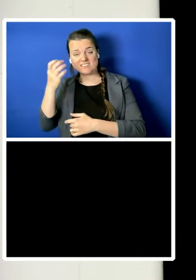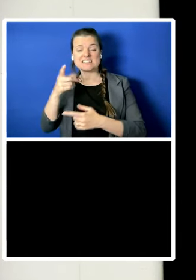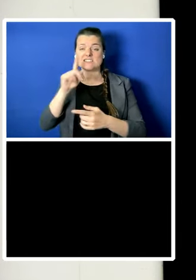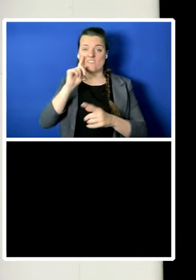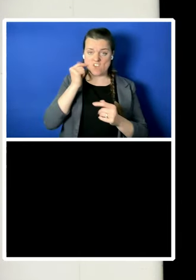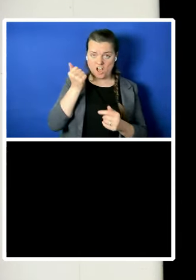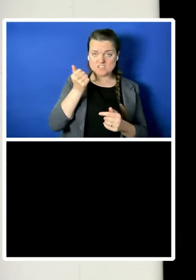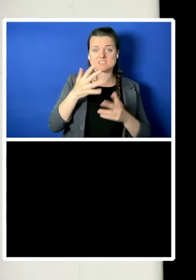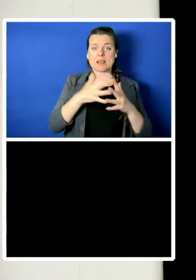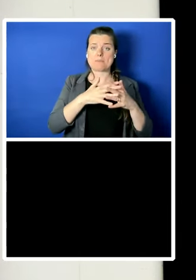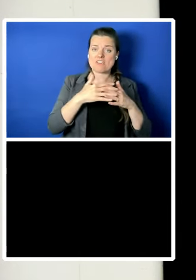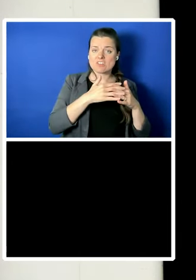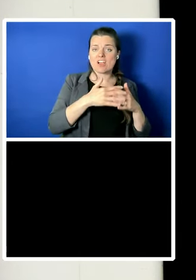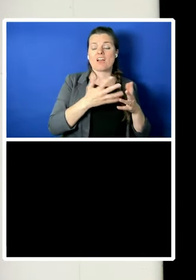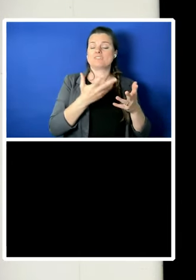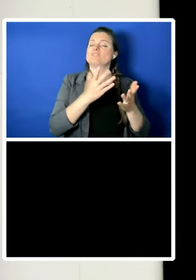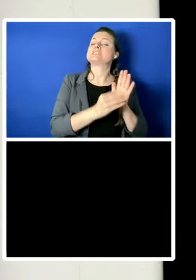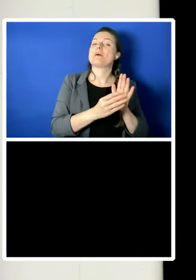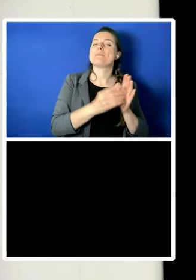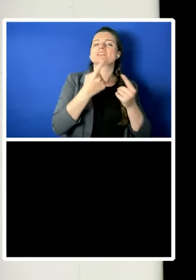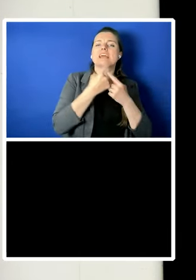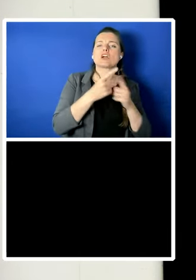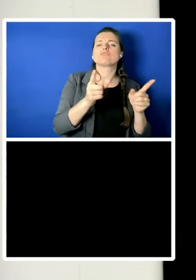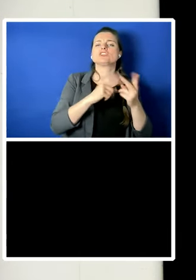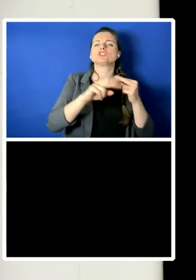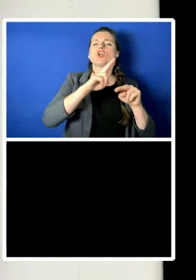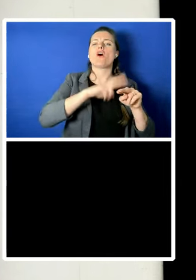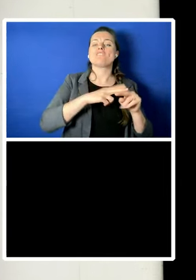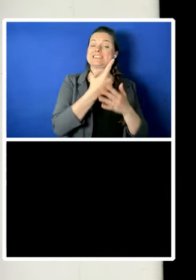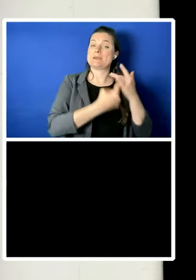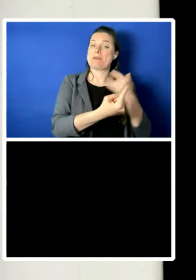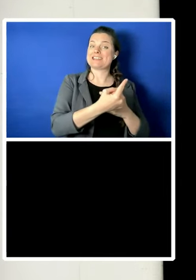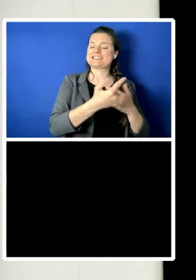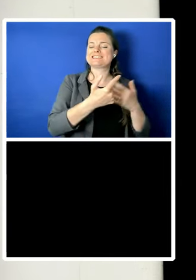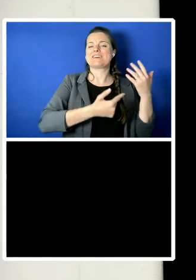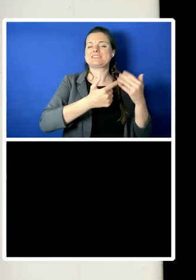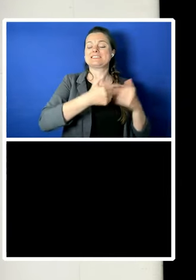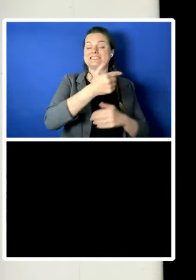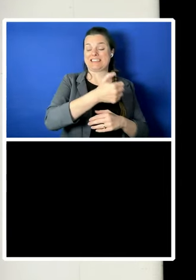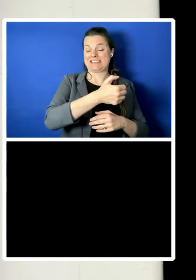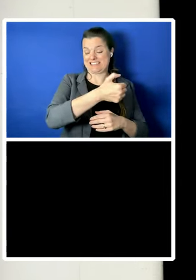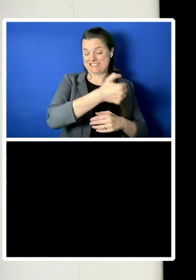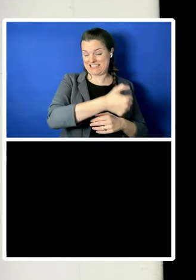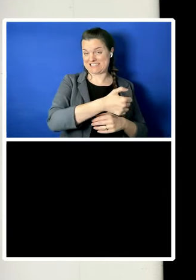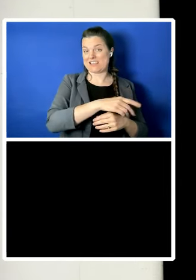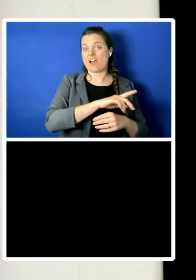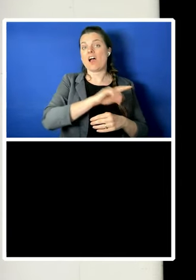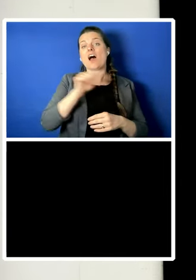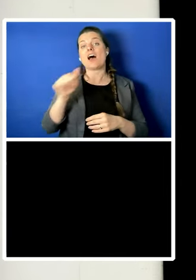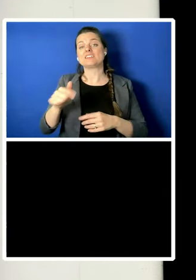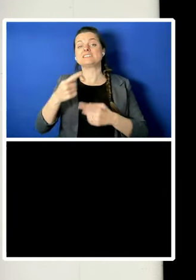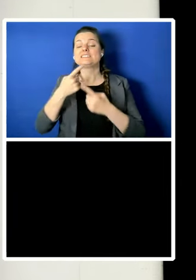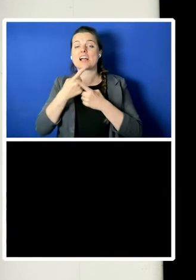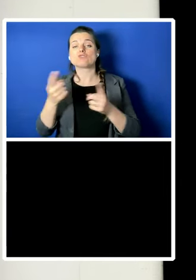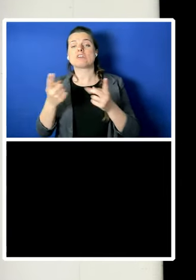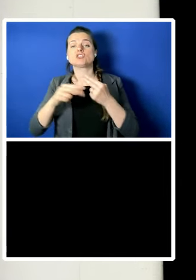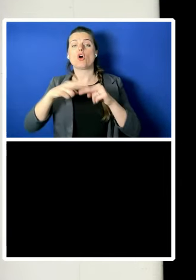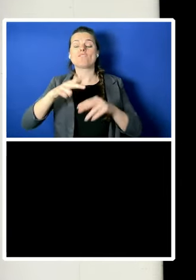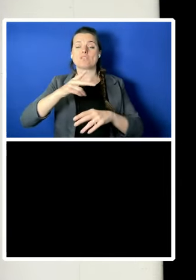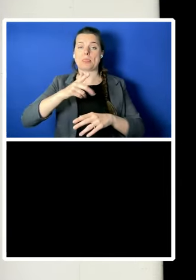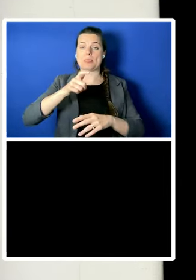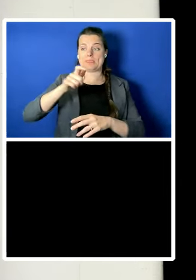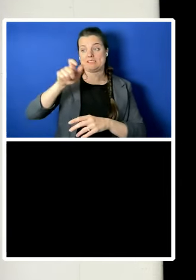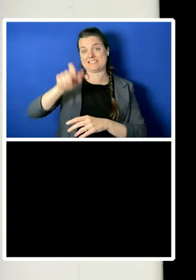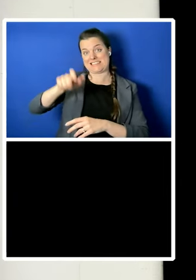1776, and the Declaration of the Rights of Man and of the Citizen in 1789 respectively.